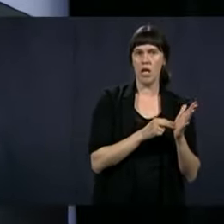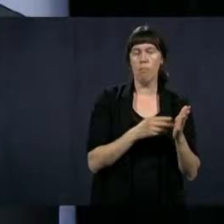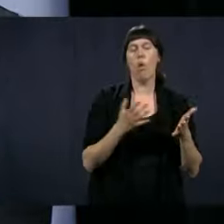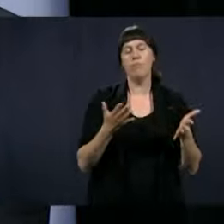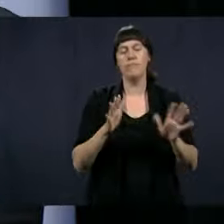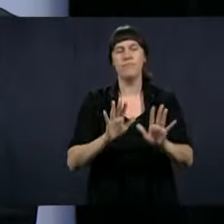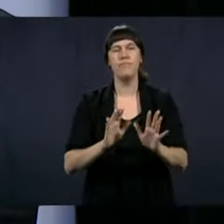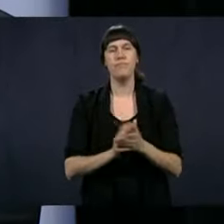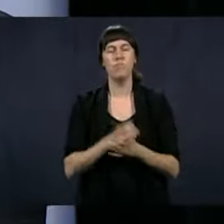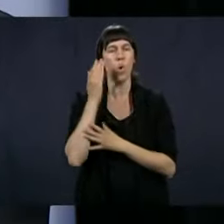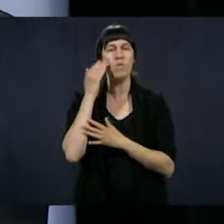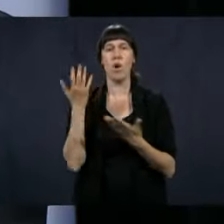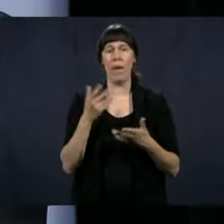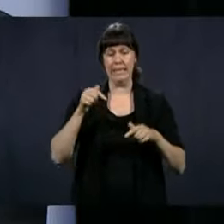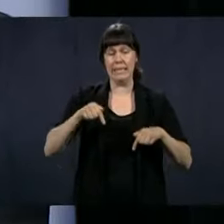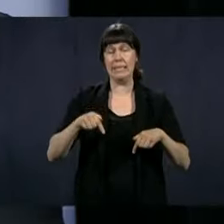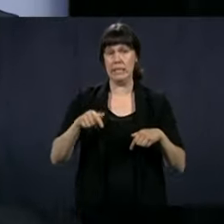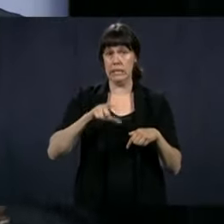high in Quebec.